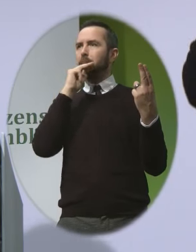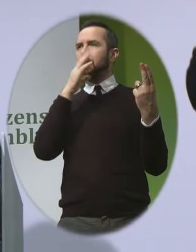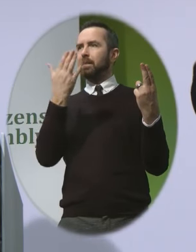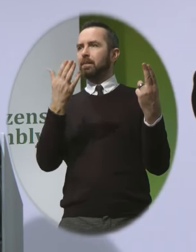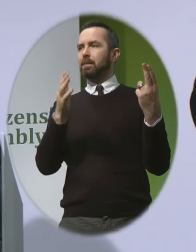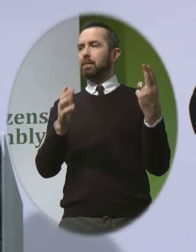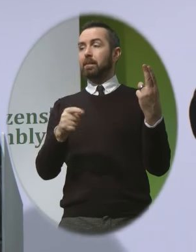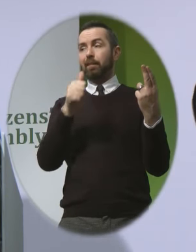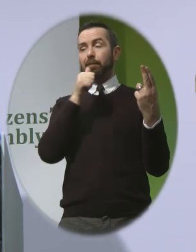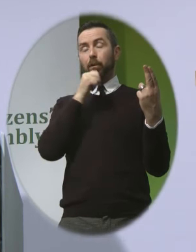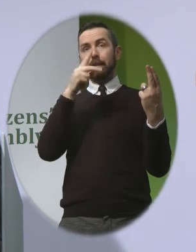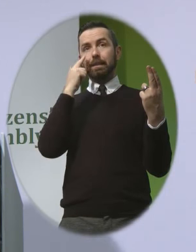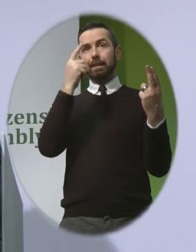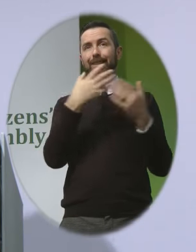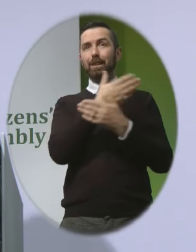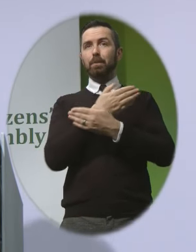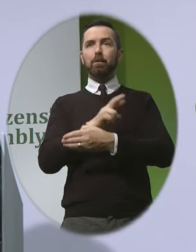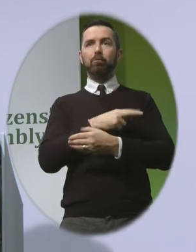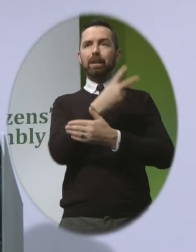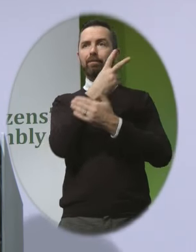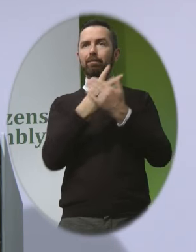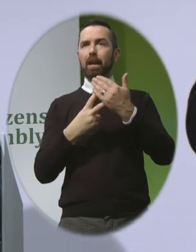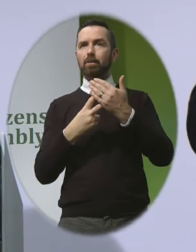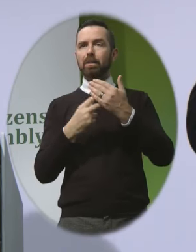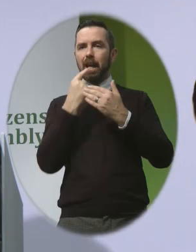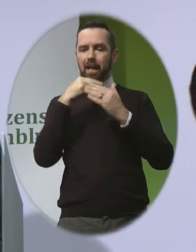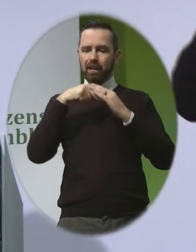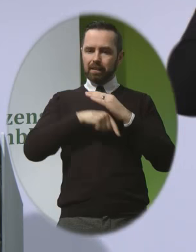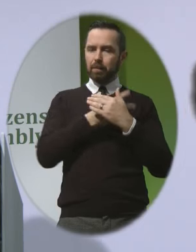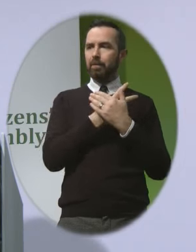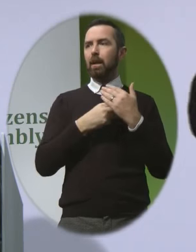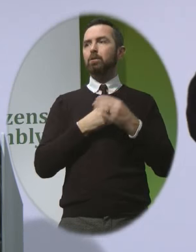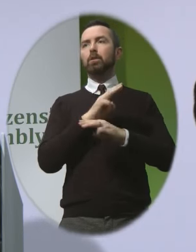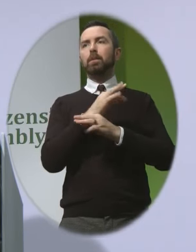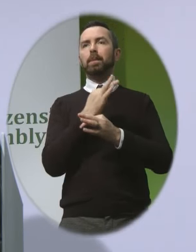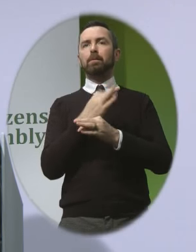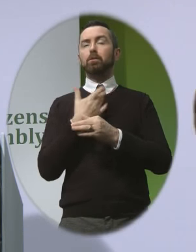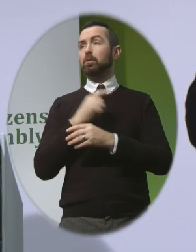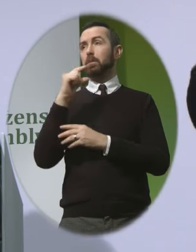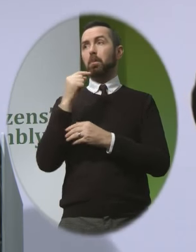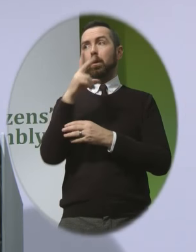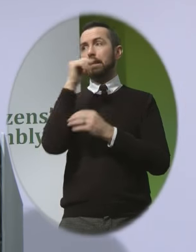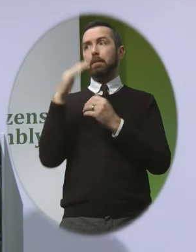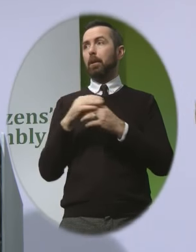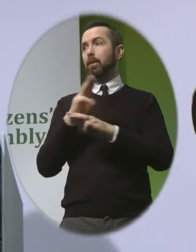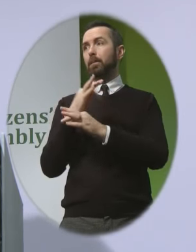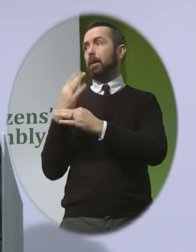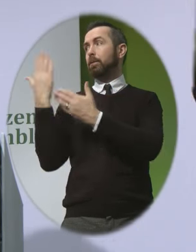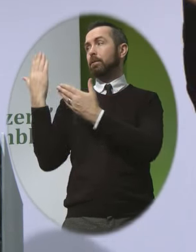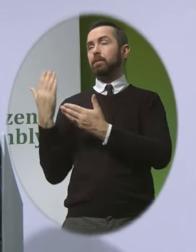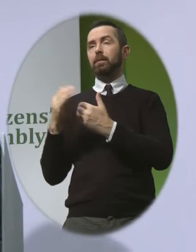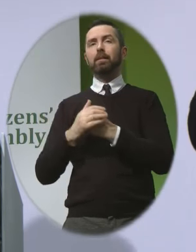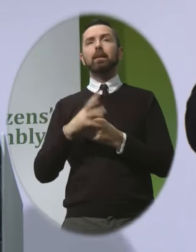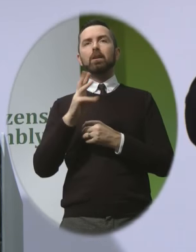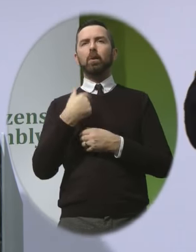how valued and important these little babies are to their parents and that's just a small sample of the parents in our support network and that's why I really must